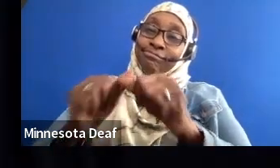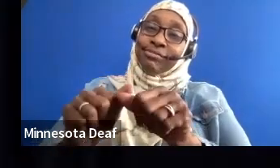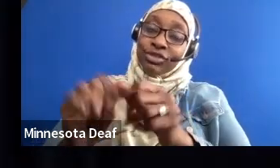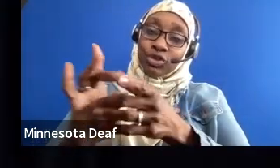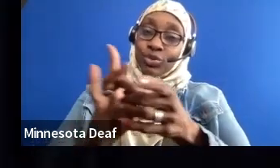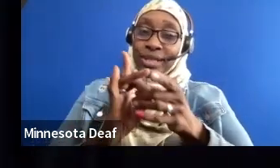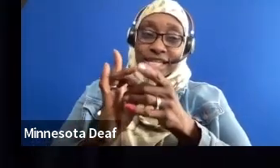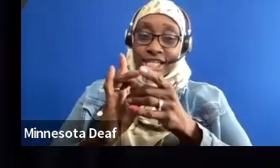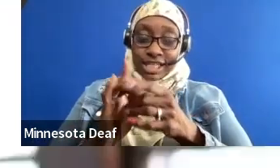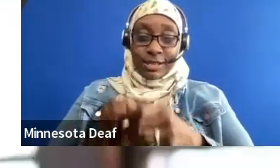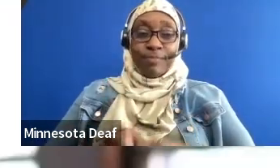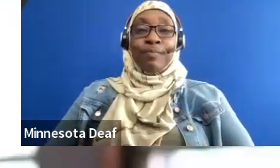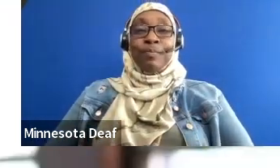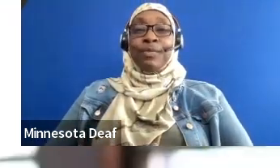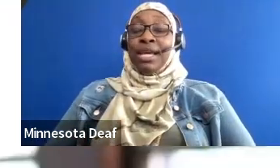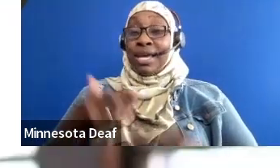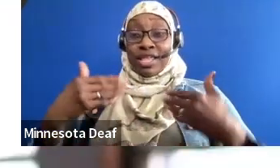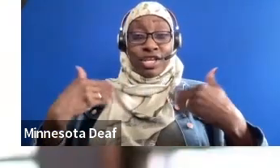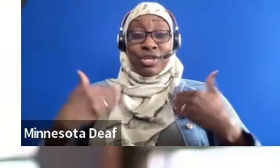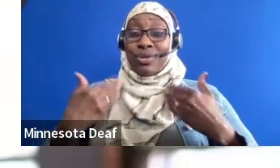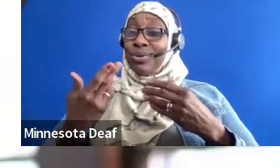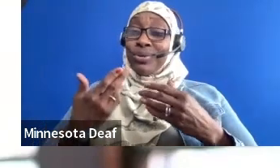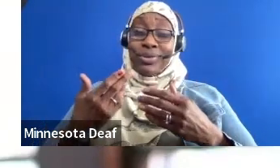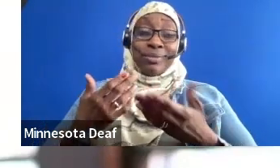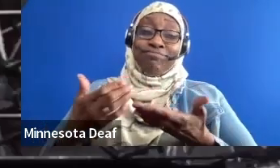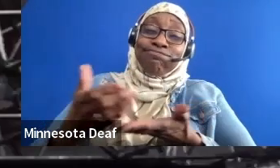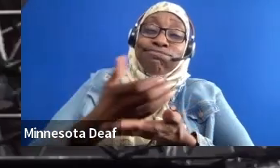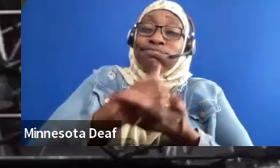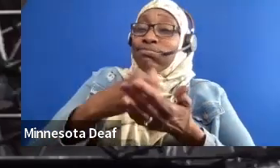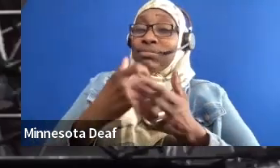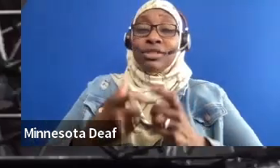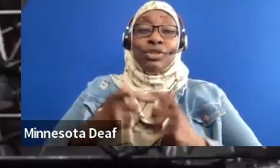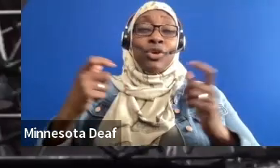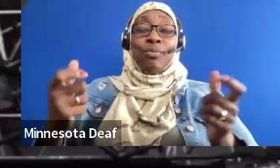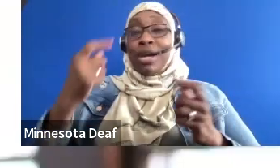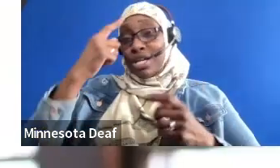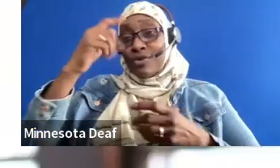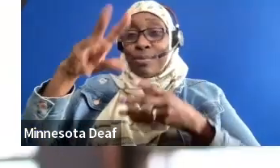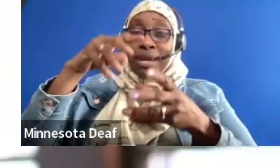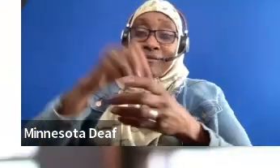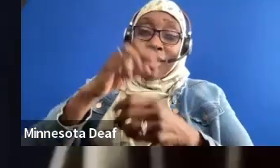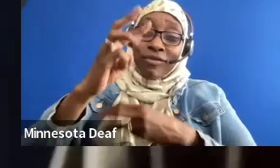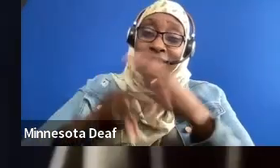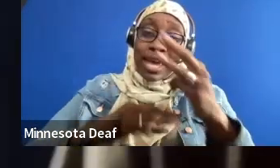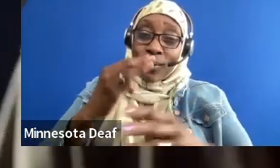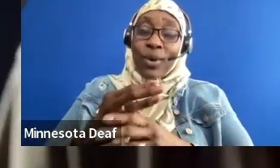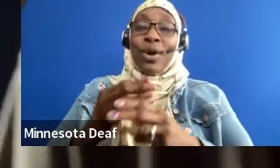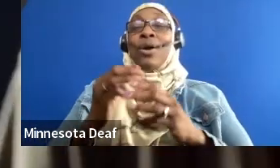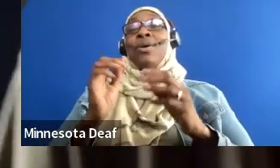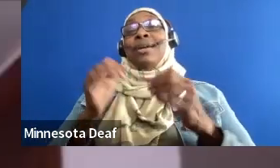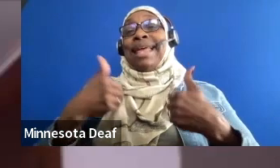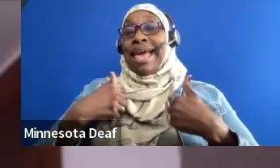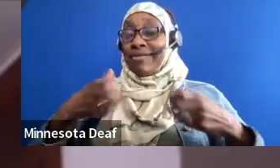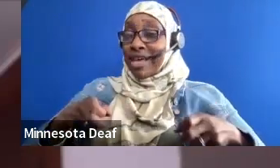the youth gain so much from being together and having that world and that life of magical pretense. I think one of the things that makes